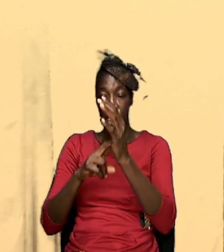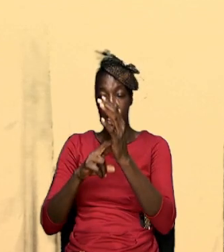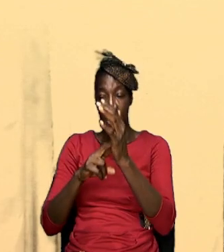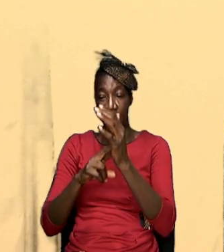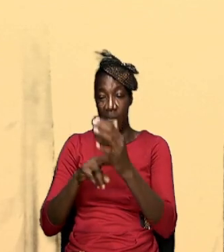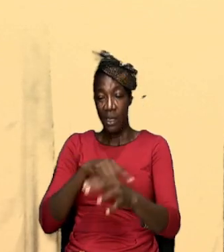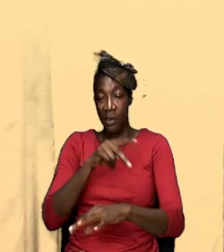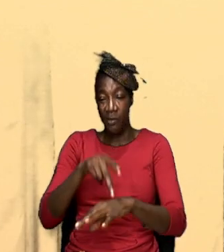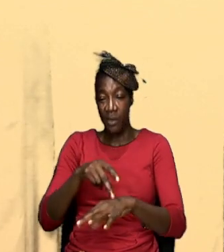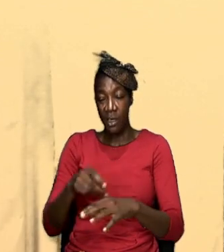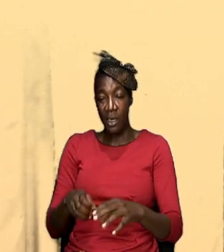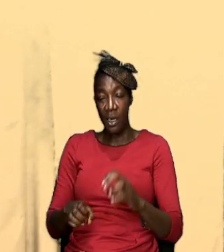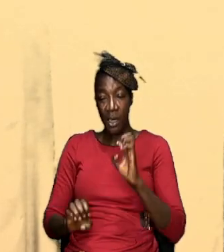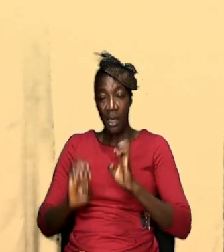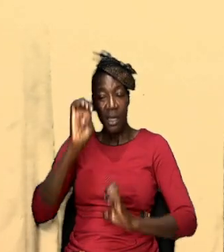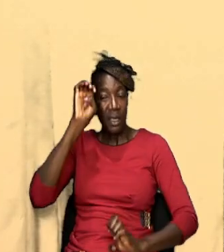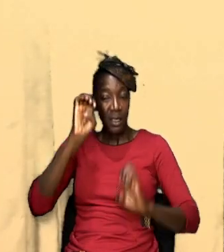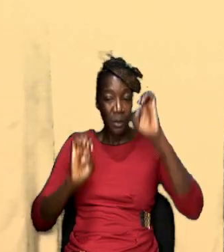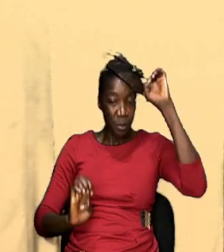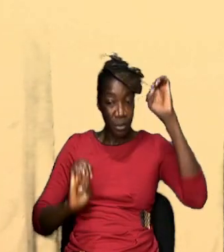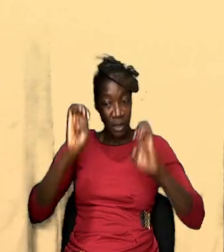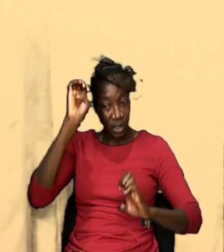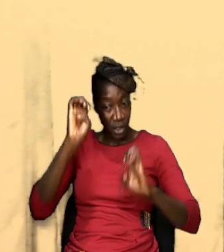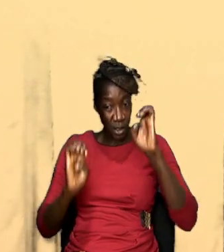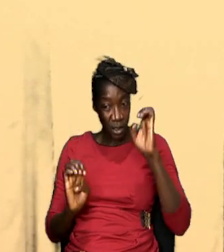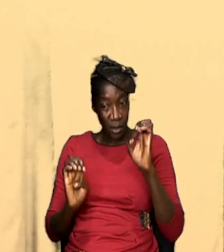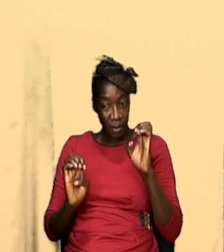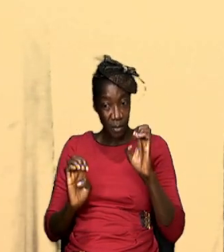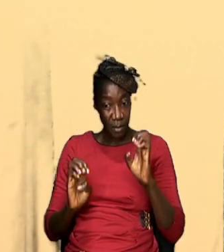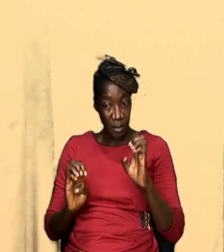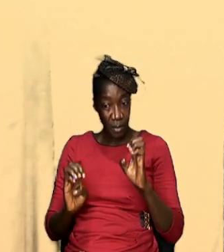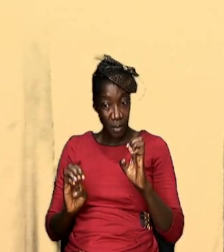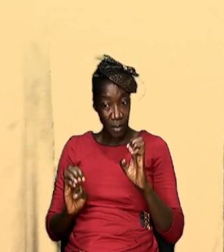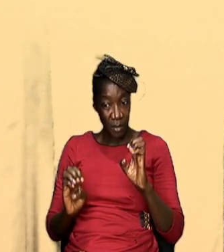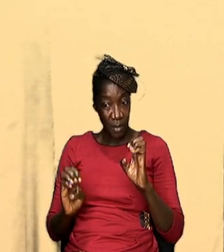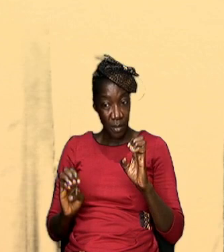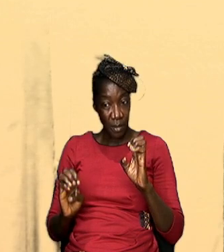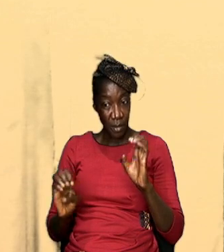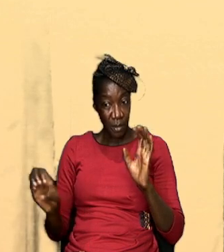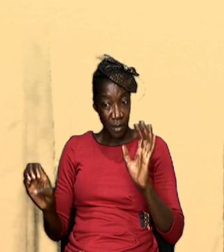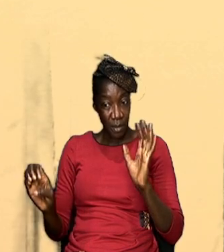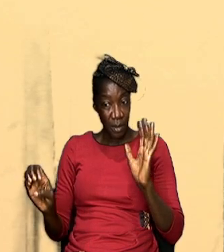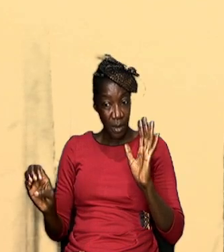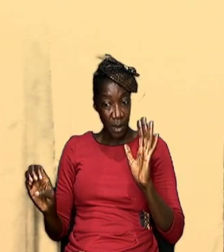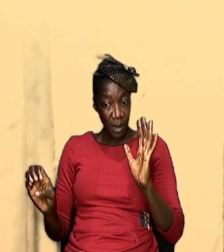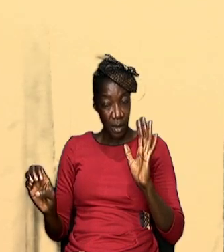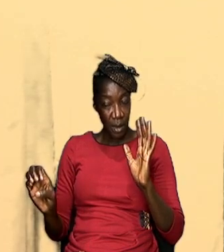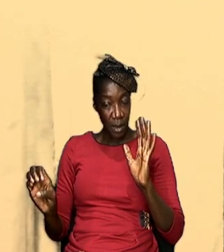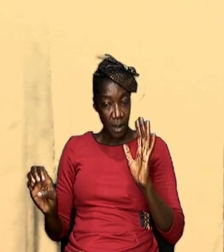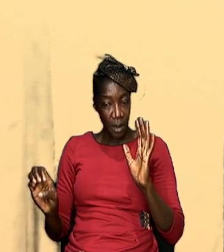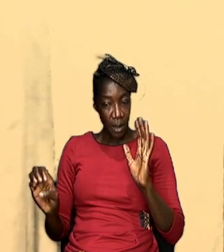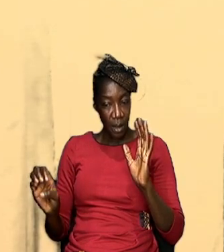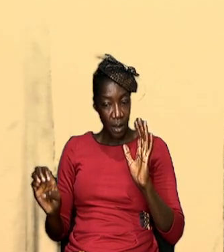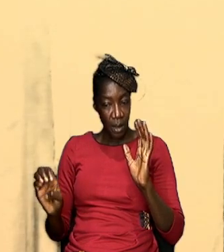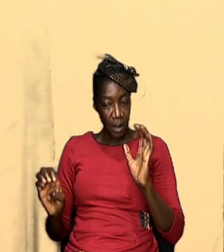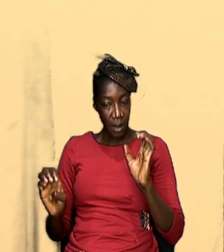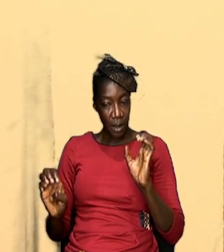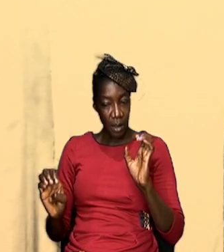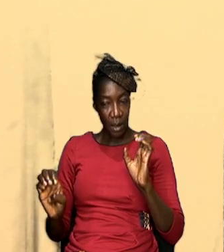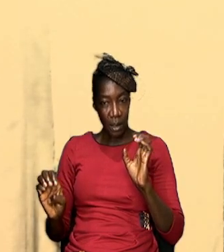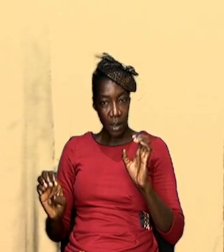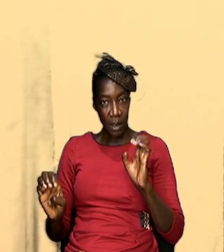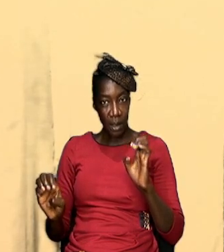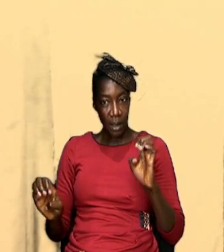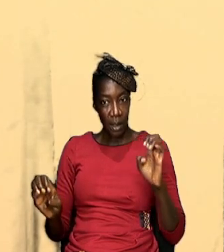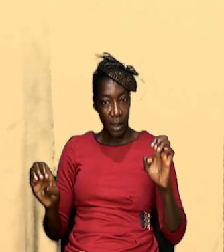expression you know although it is possible as I said before that what is happening physically is not really